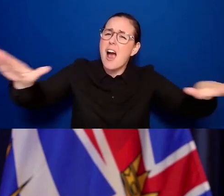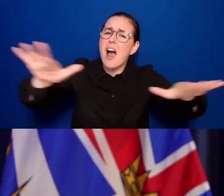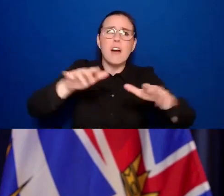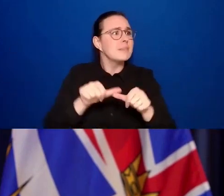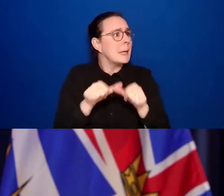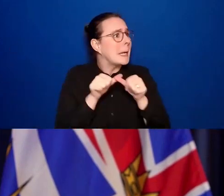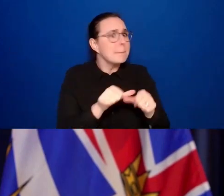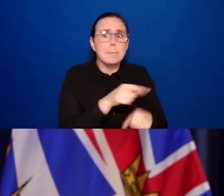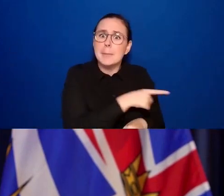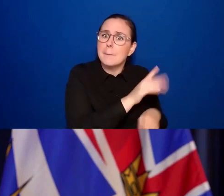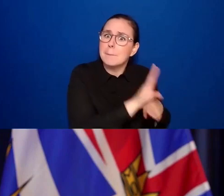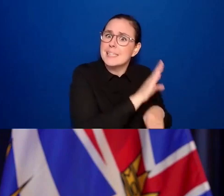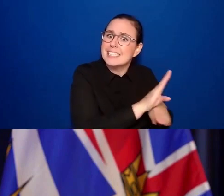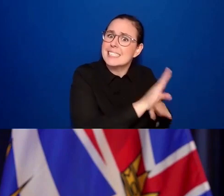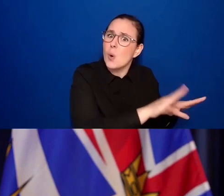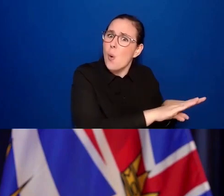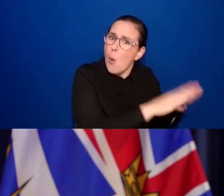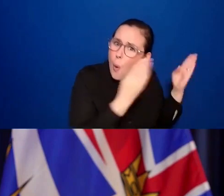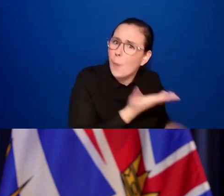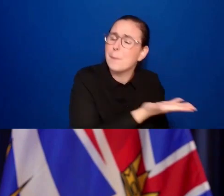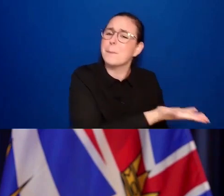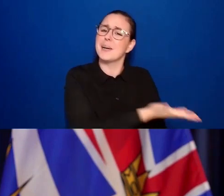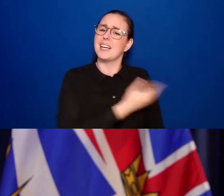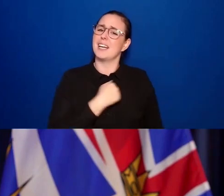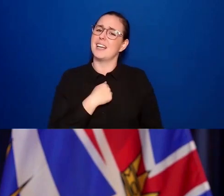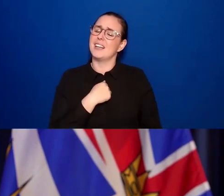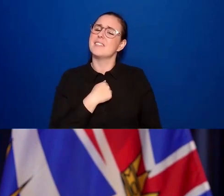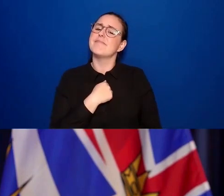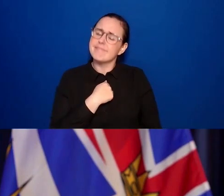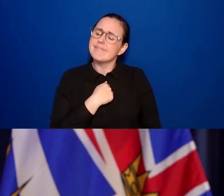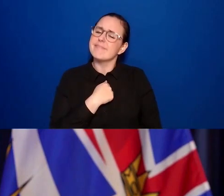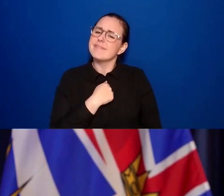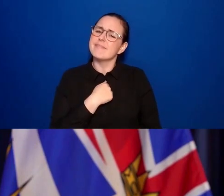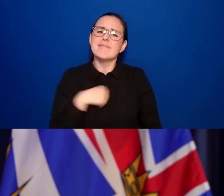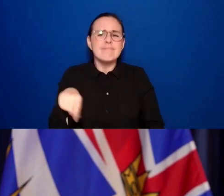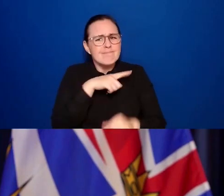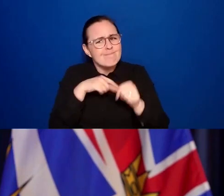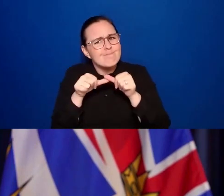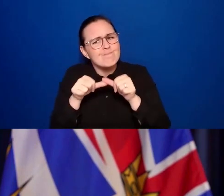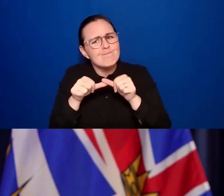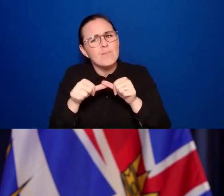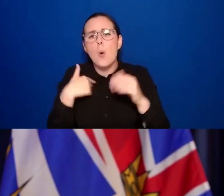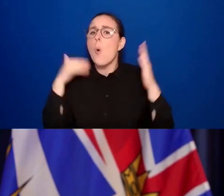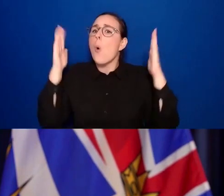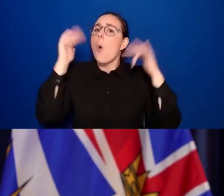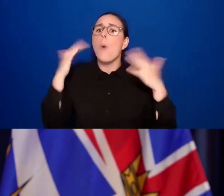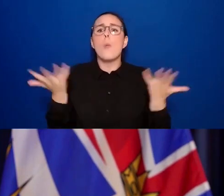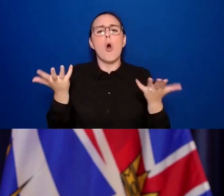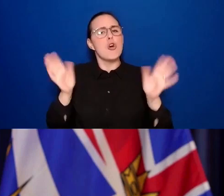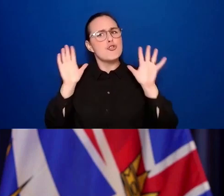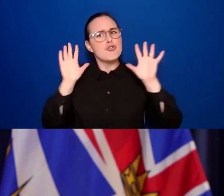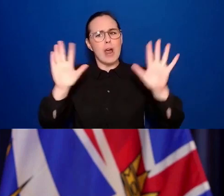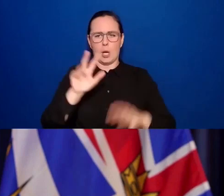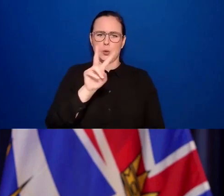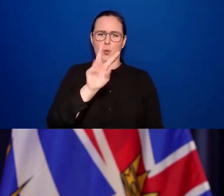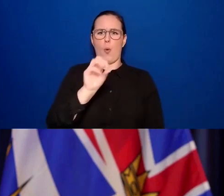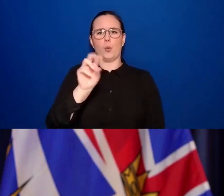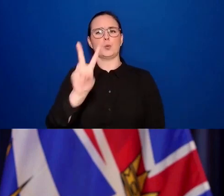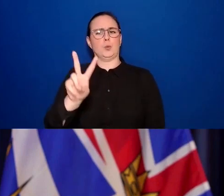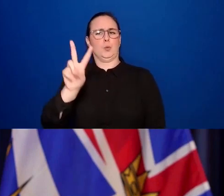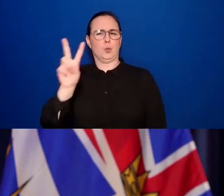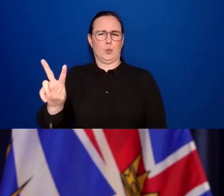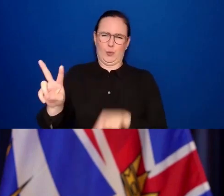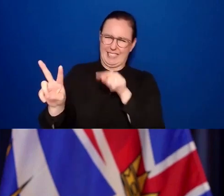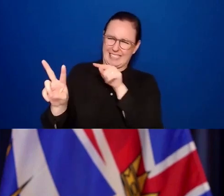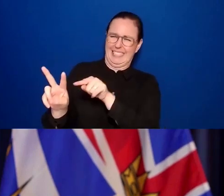we go forward into what will be, I'm hopeful, an absolutely terrific 2022 and beyond. In order